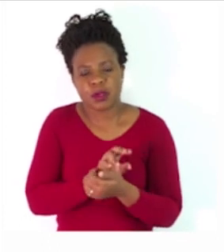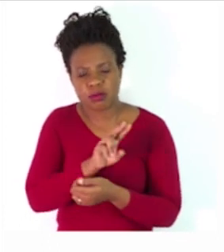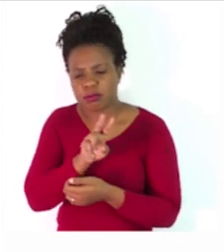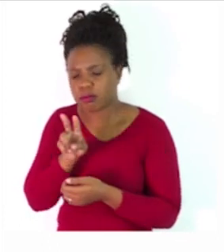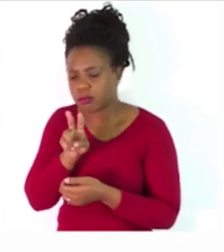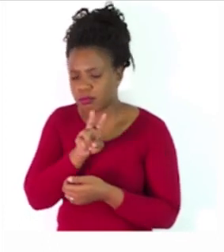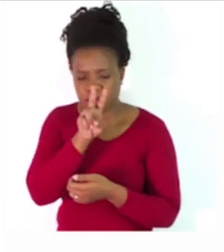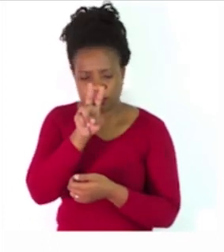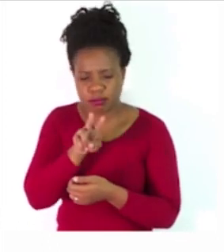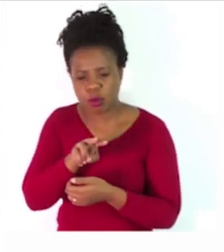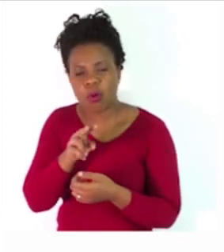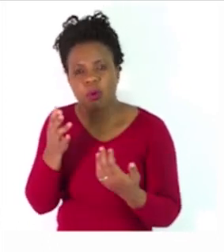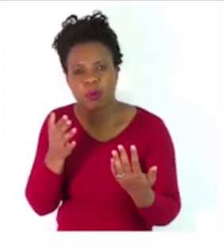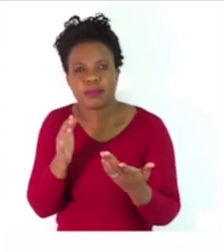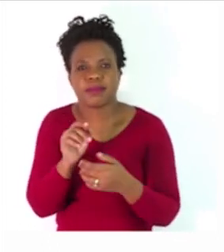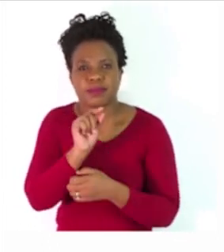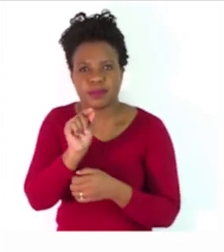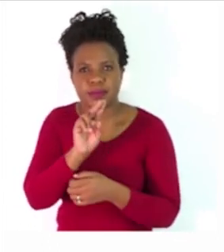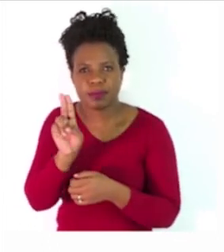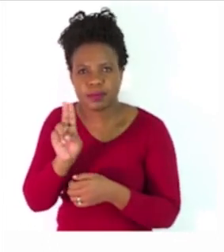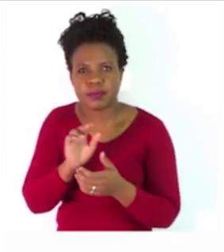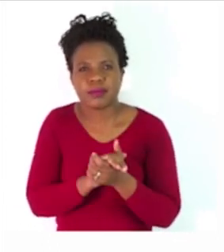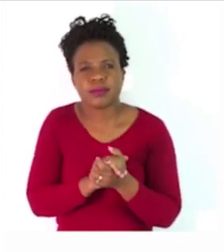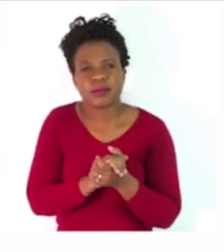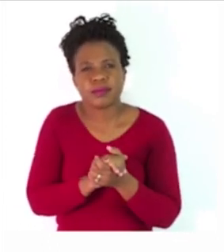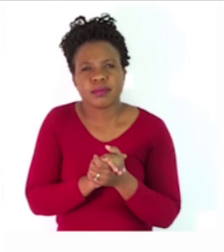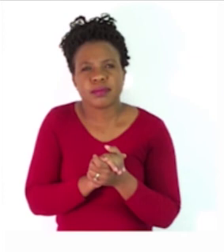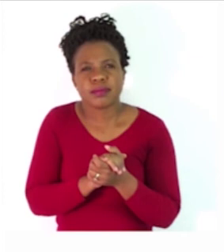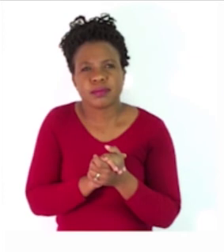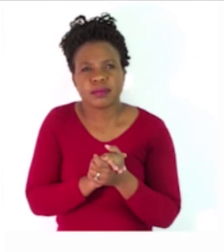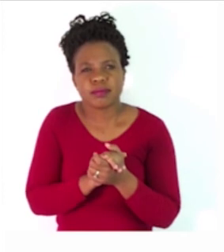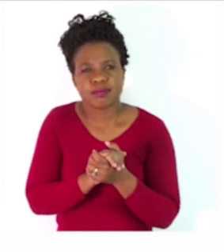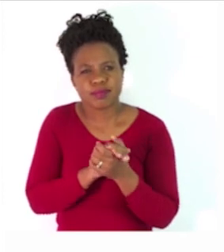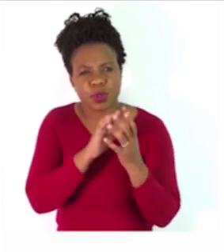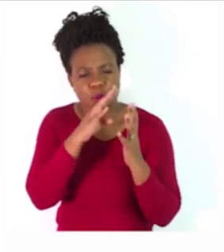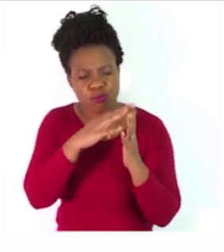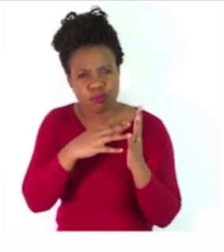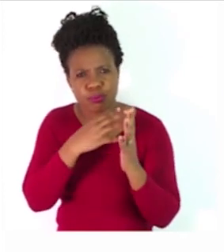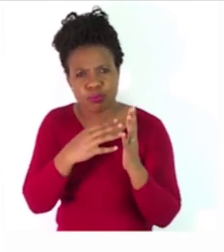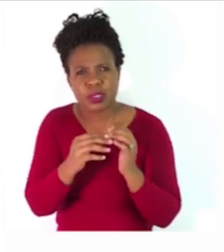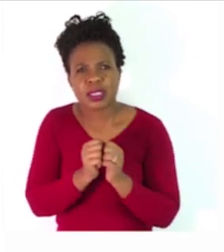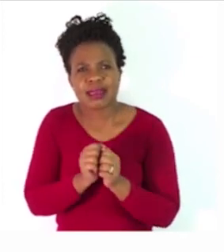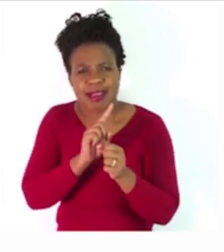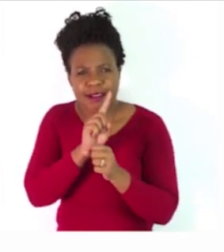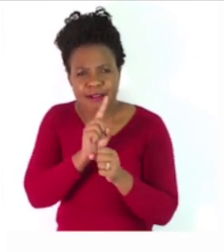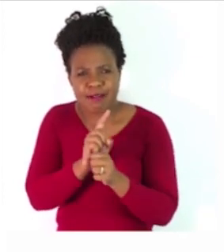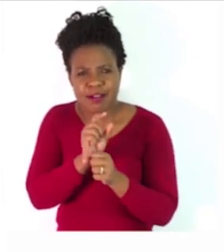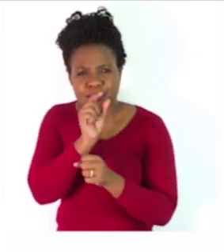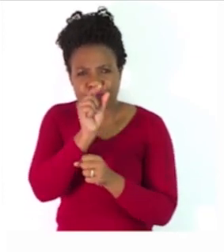example, if you look in our puzzle, if you look in column one, the first column,